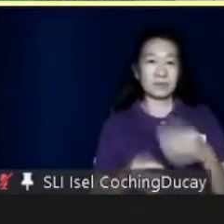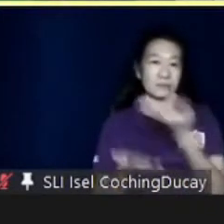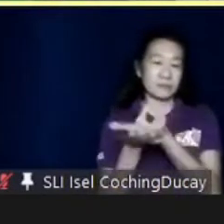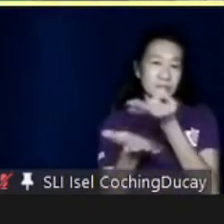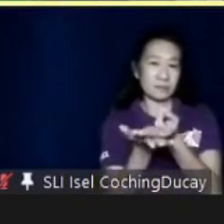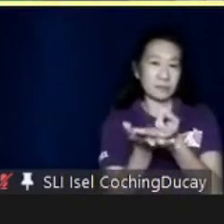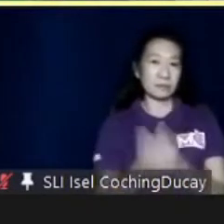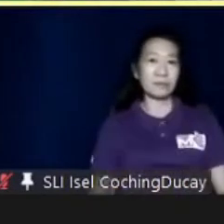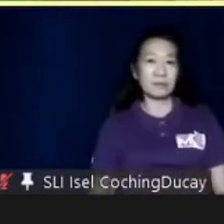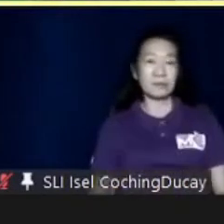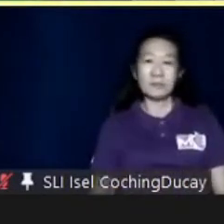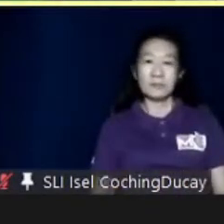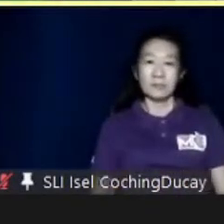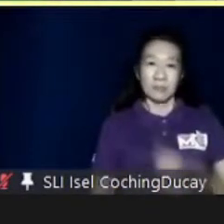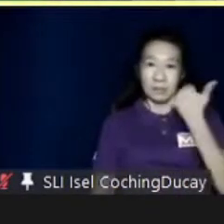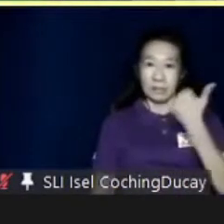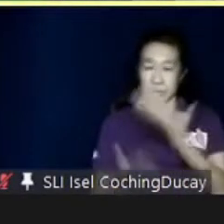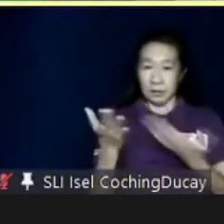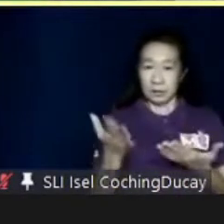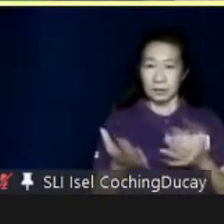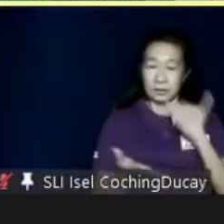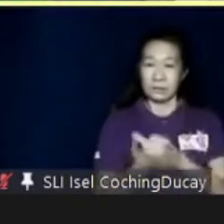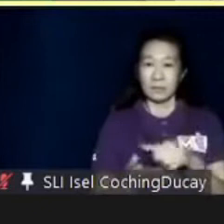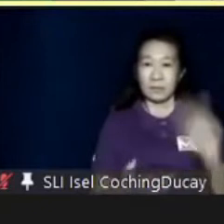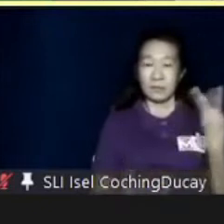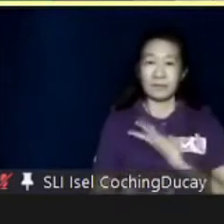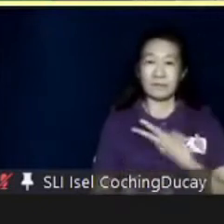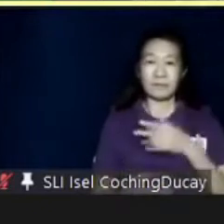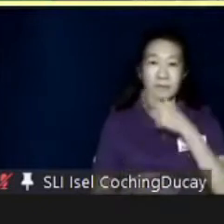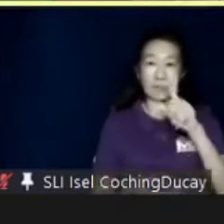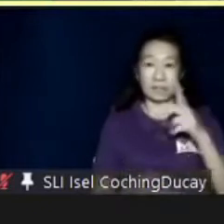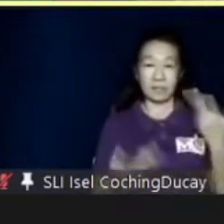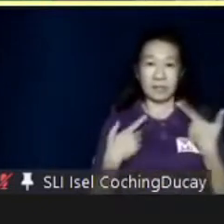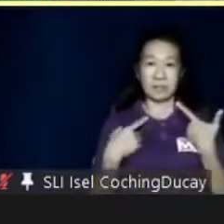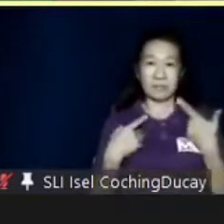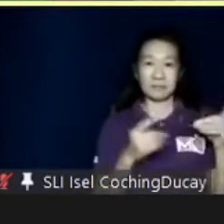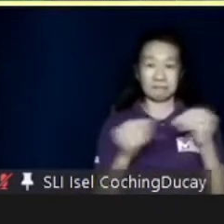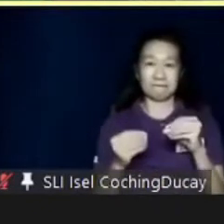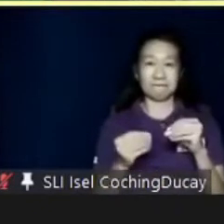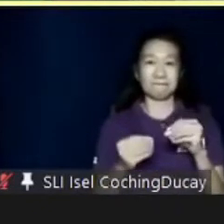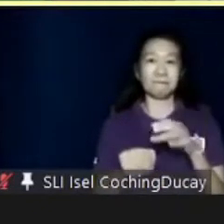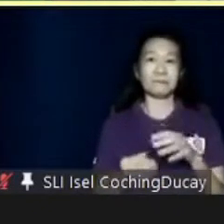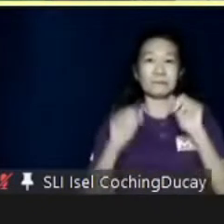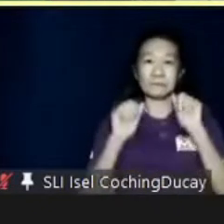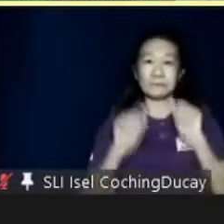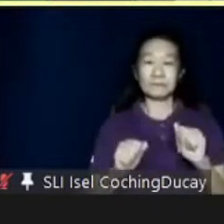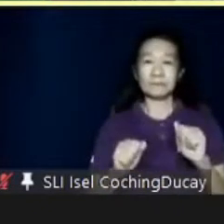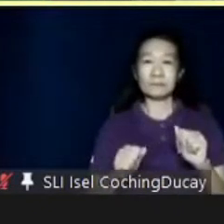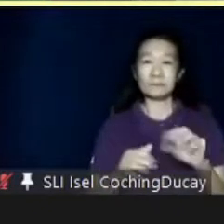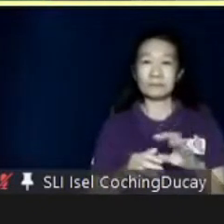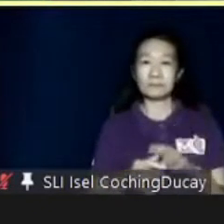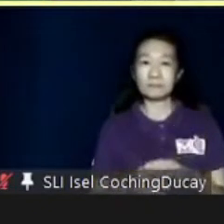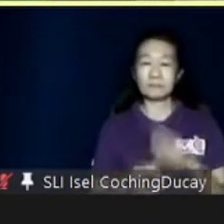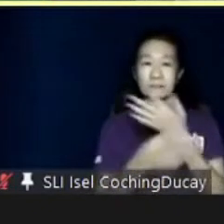So, the other thing that we have been very lucky to have accomplished is the availability of freelance